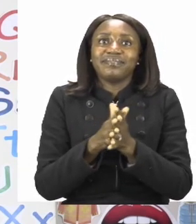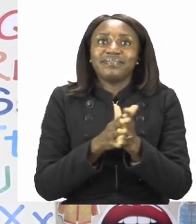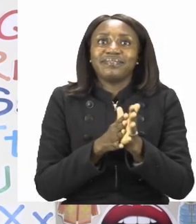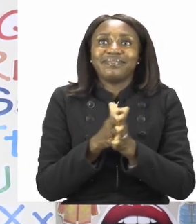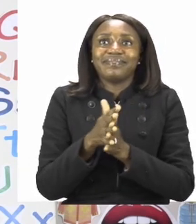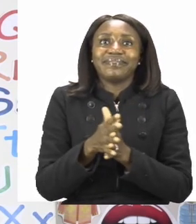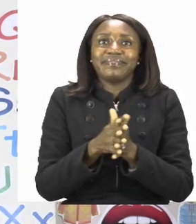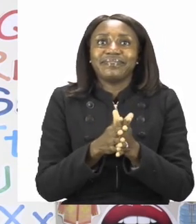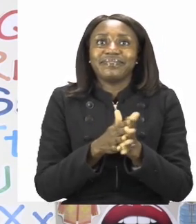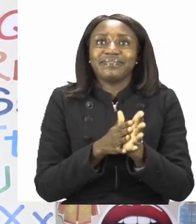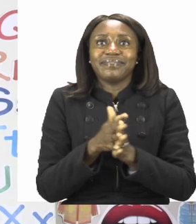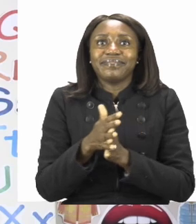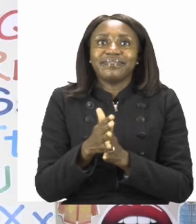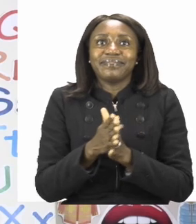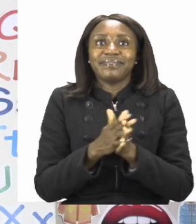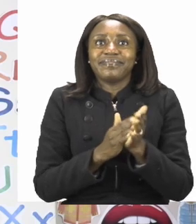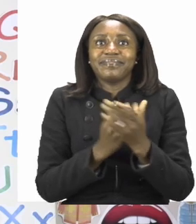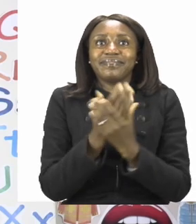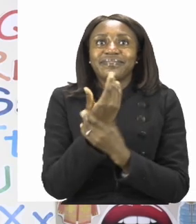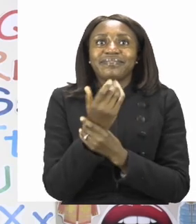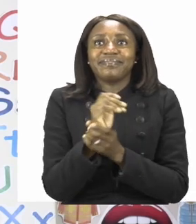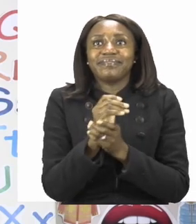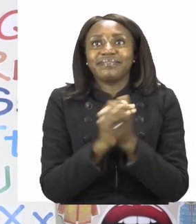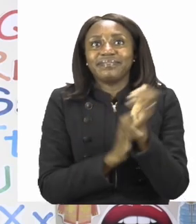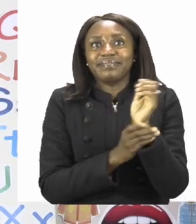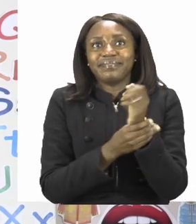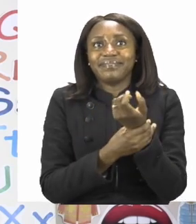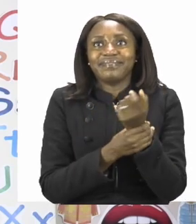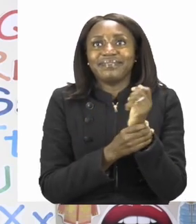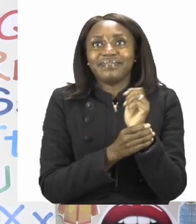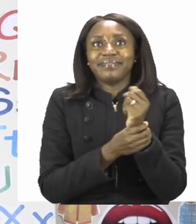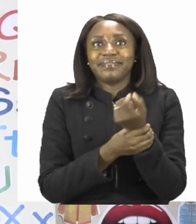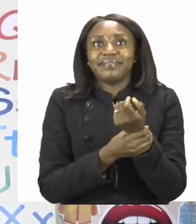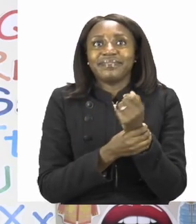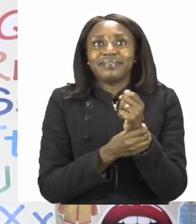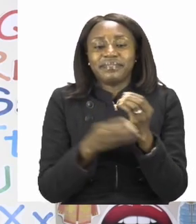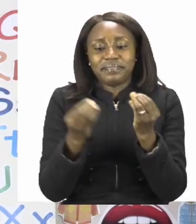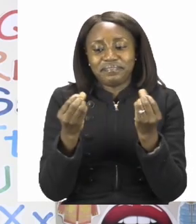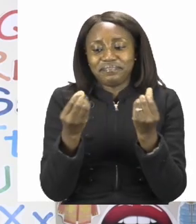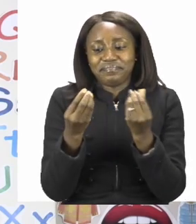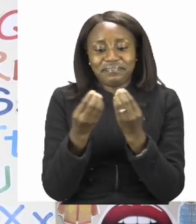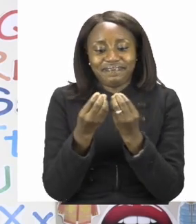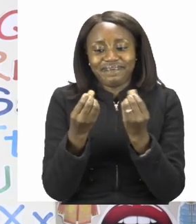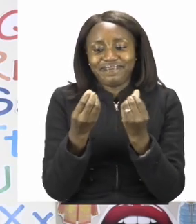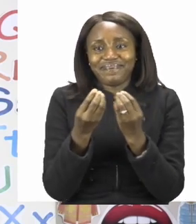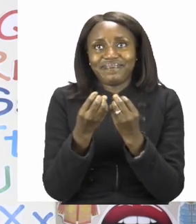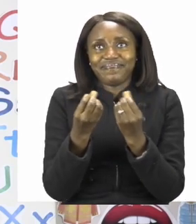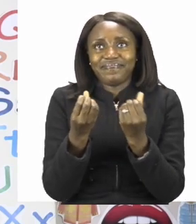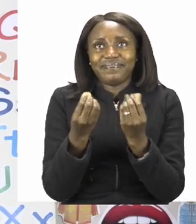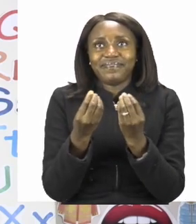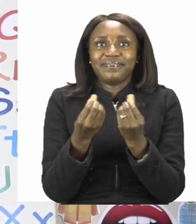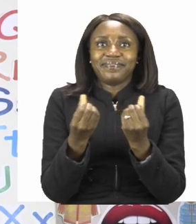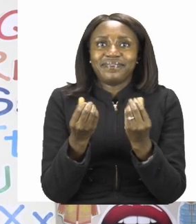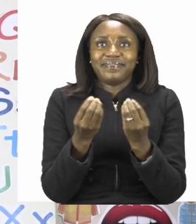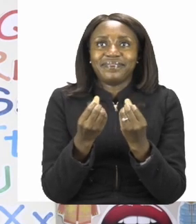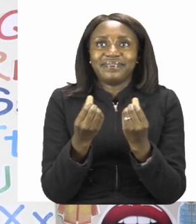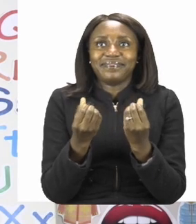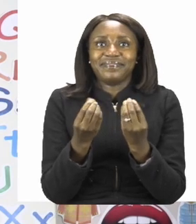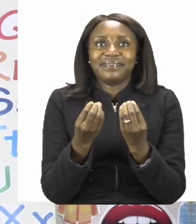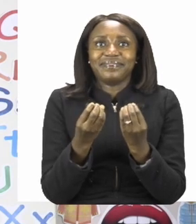So our and our wrists. Don't forget your fingertips too.